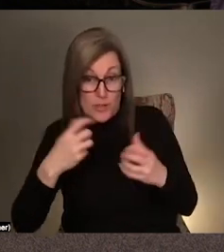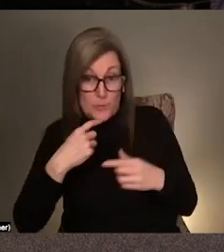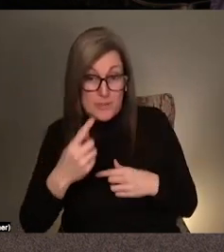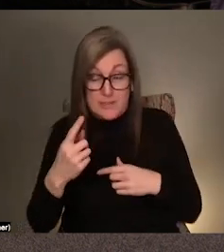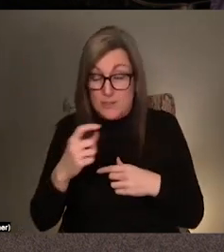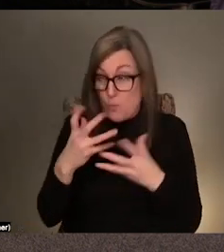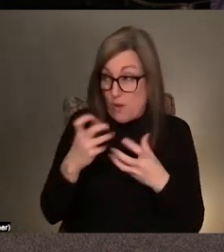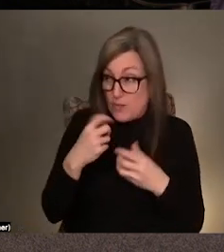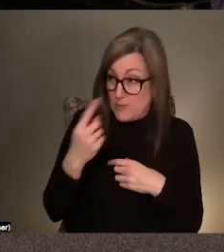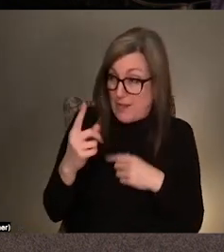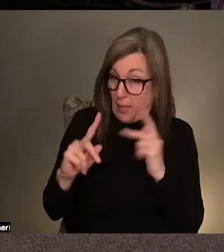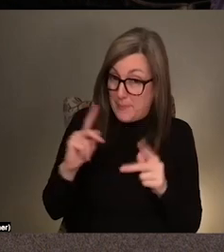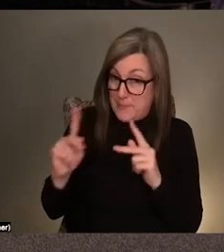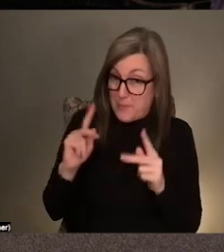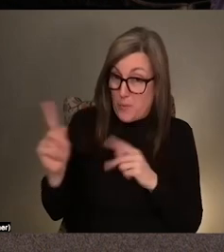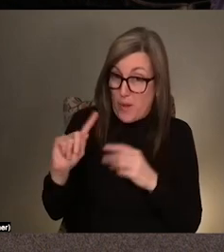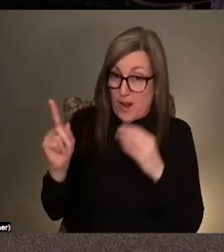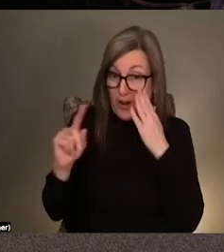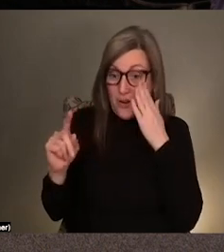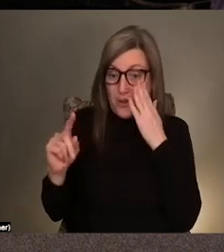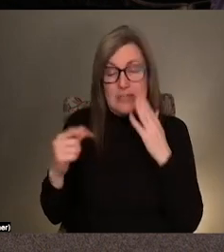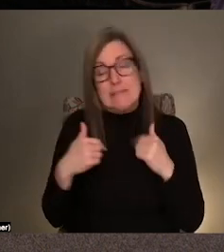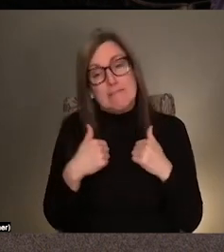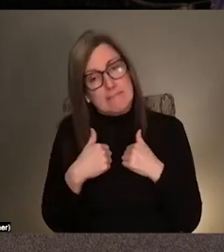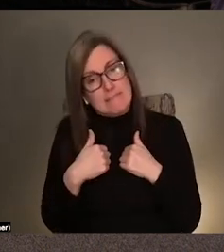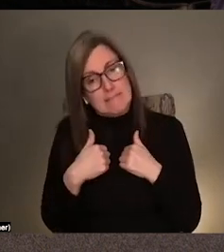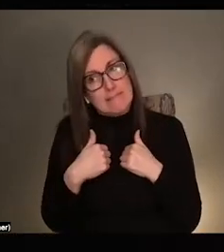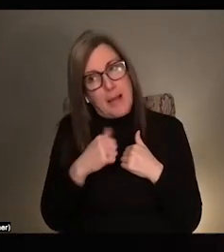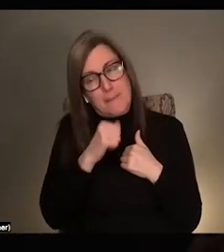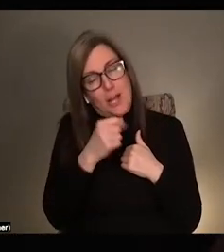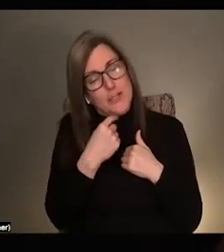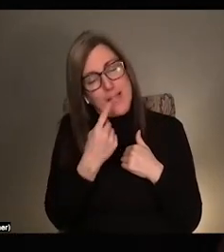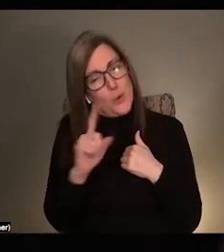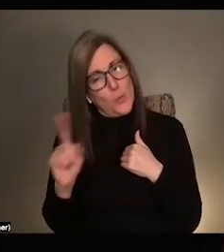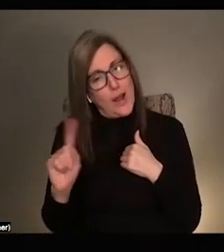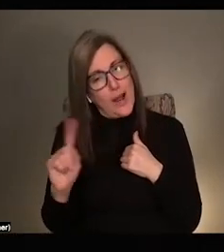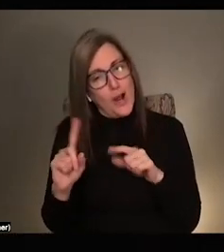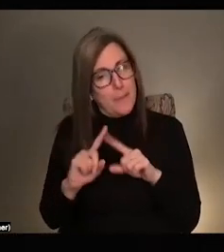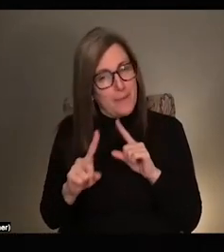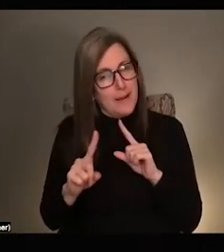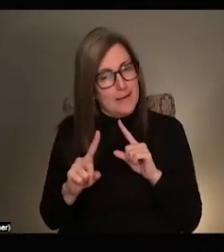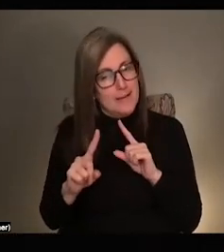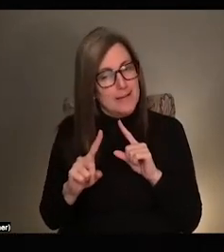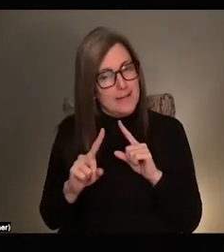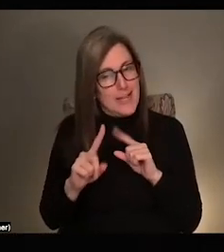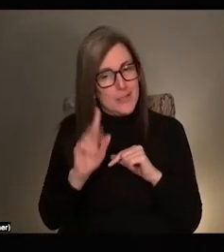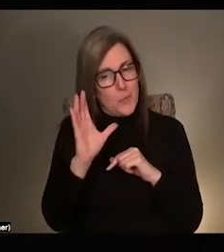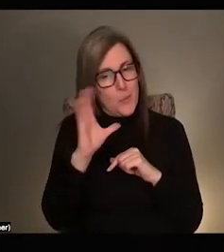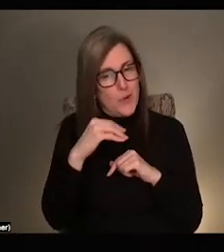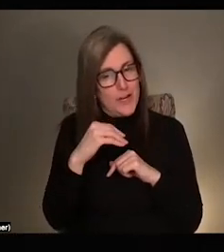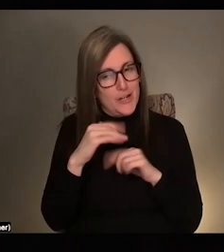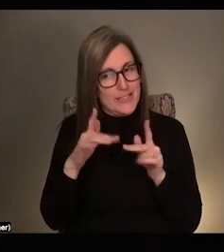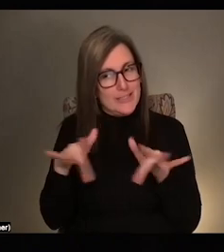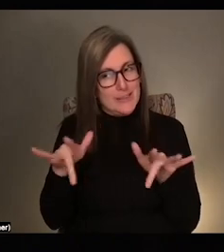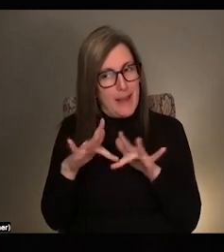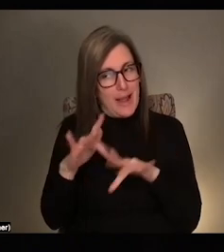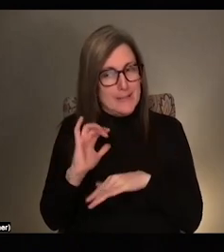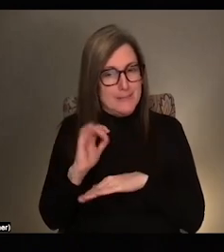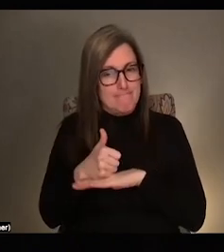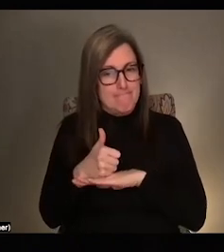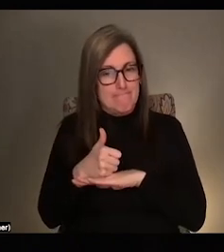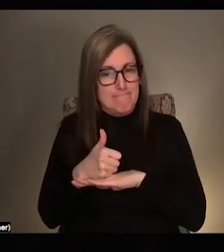how we maybe maybe I won't say where it is. I'll just say it's like a kind of weird, like interstitial space where things